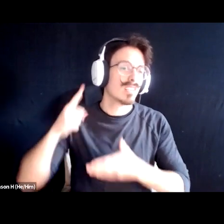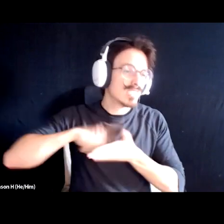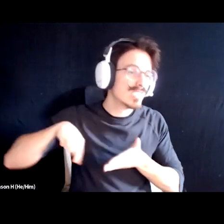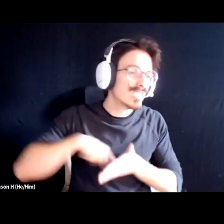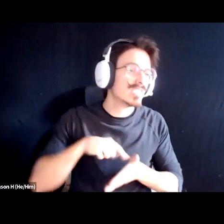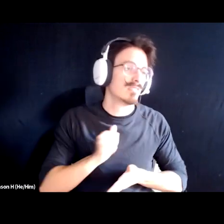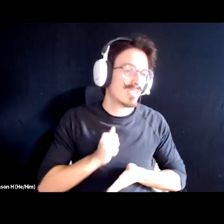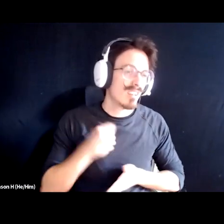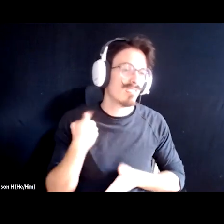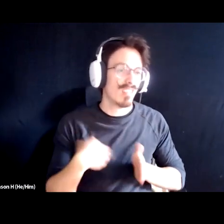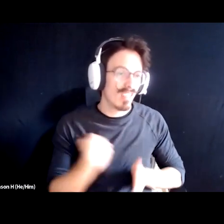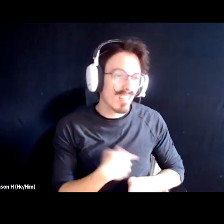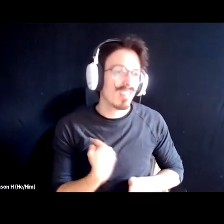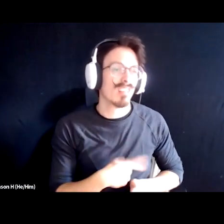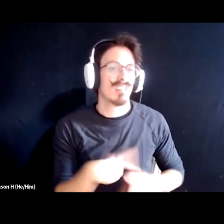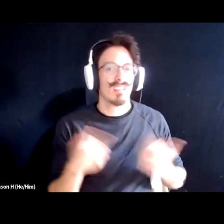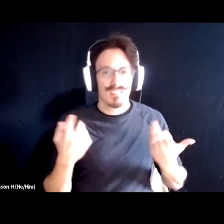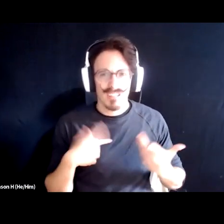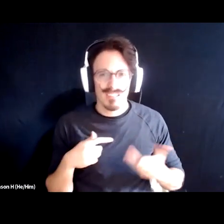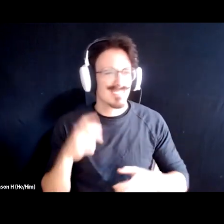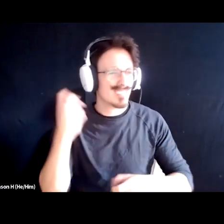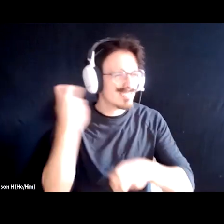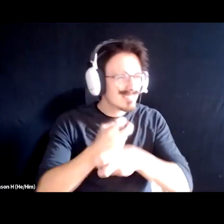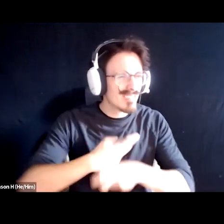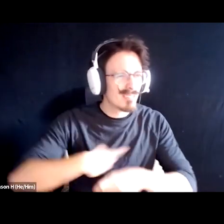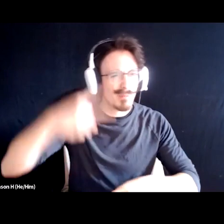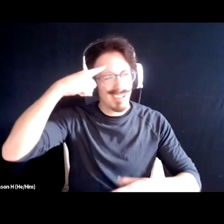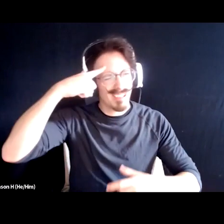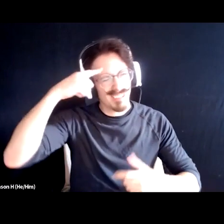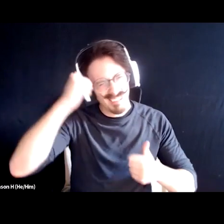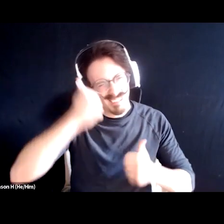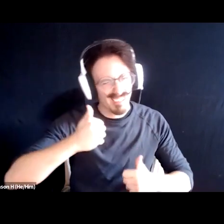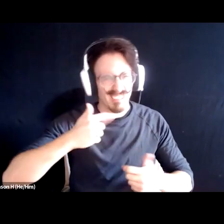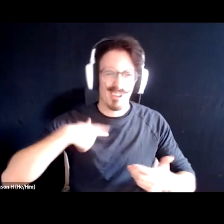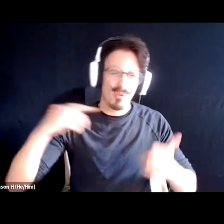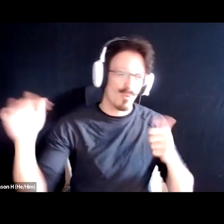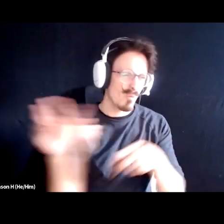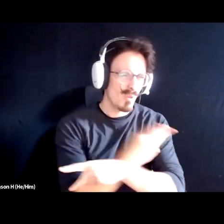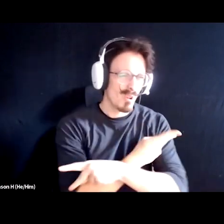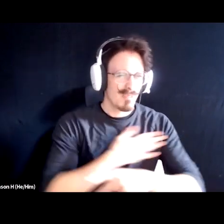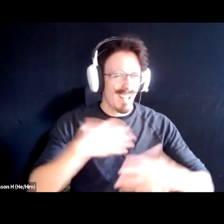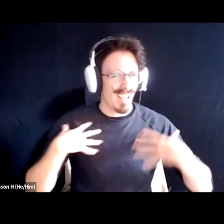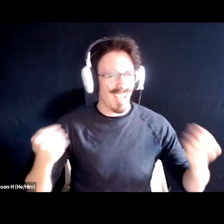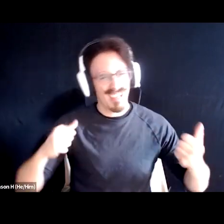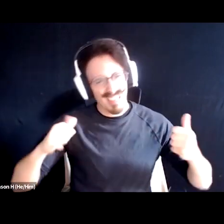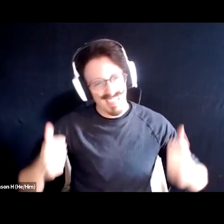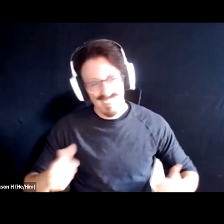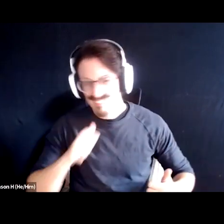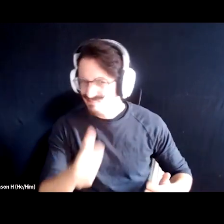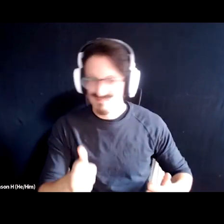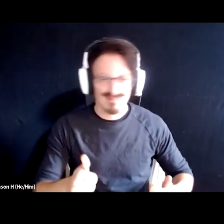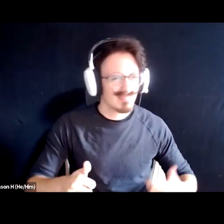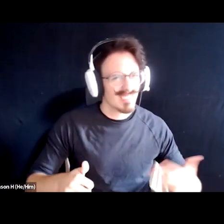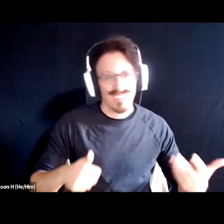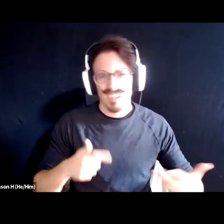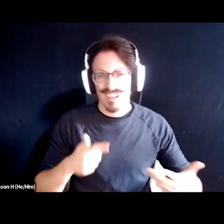That's true. Hell, it was rough on my mind and even words on my health. I've been